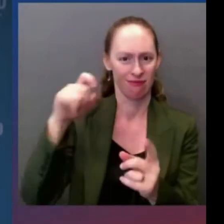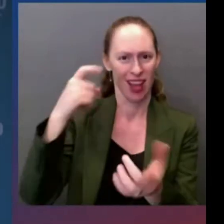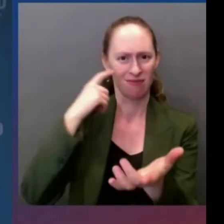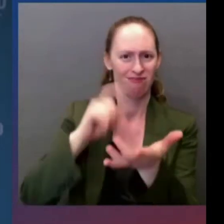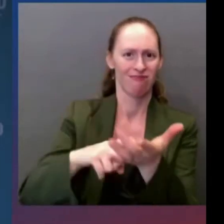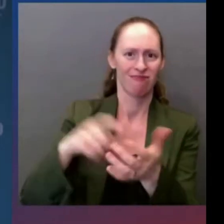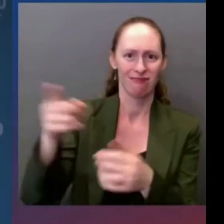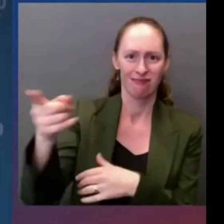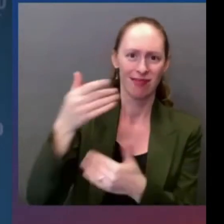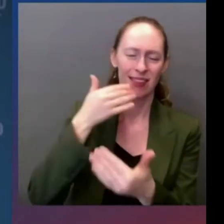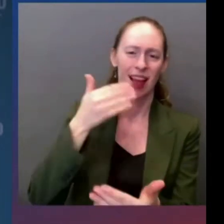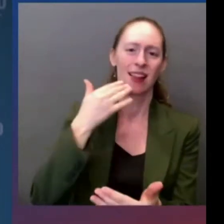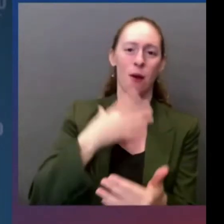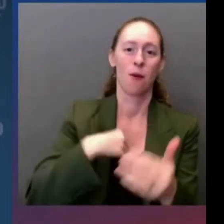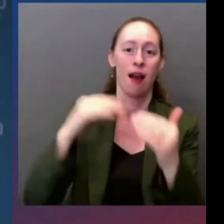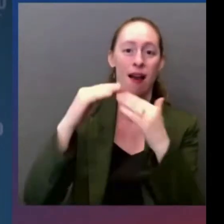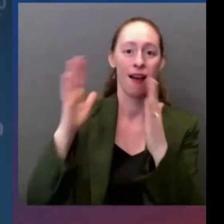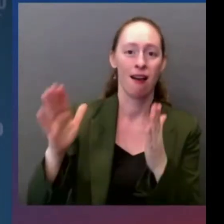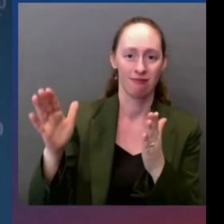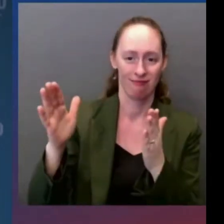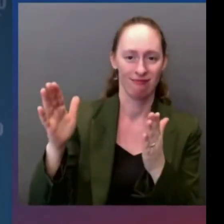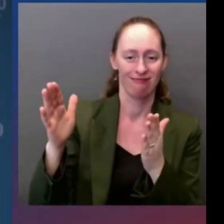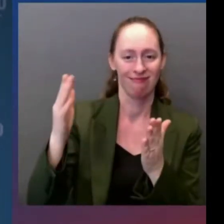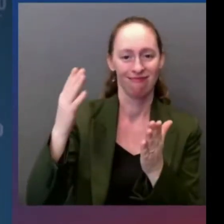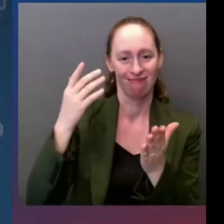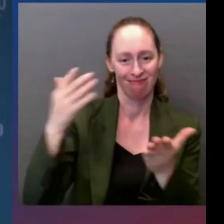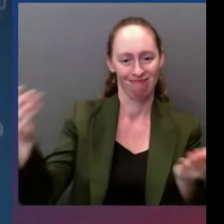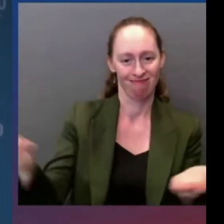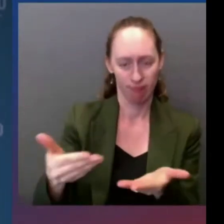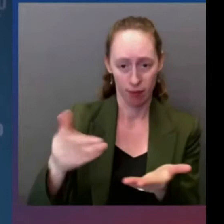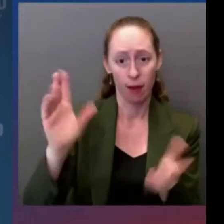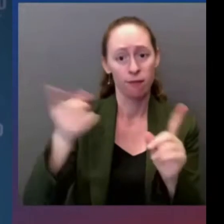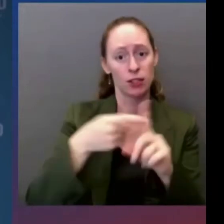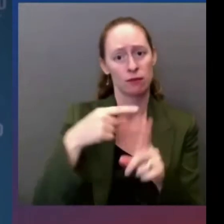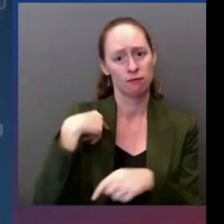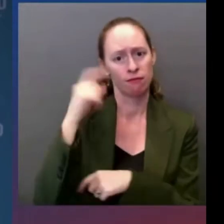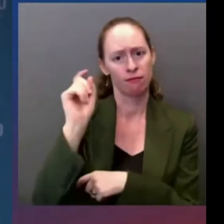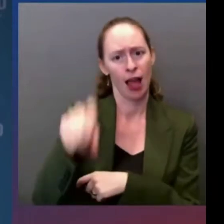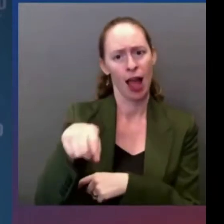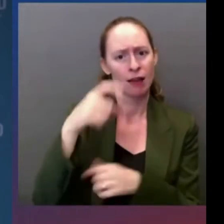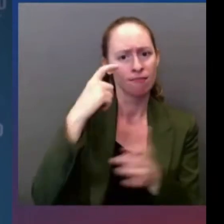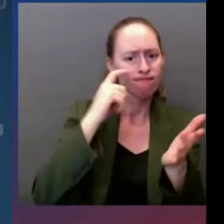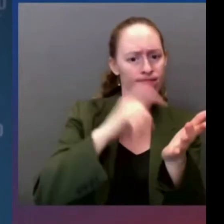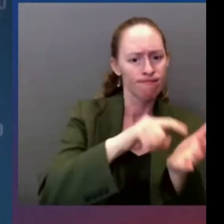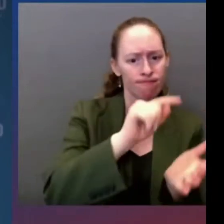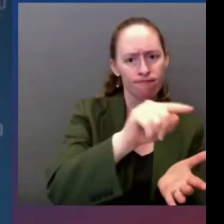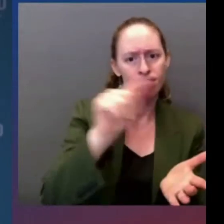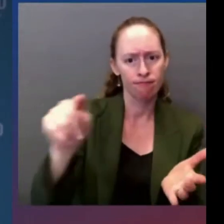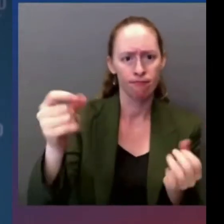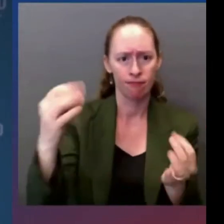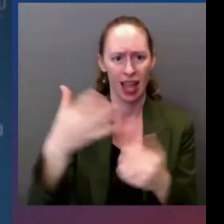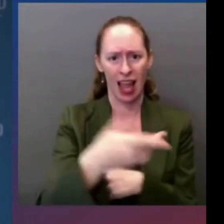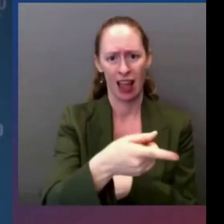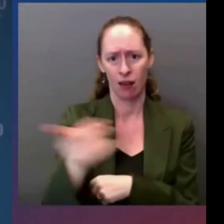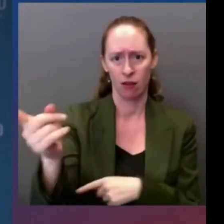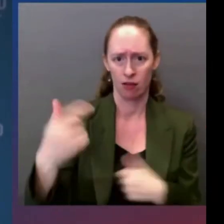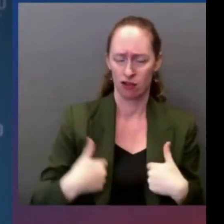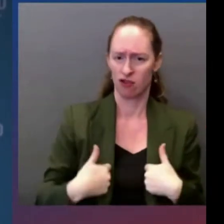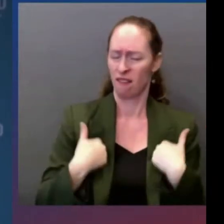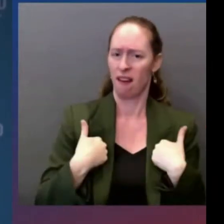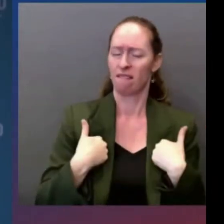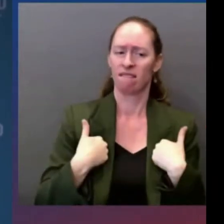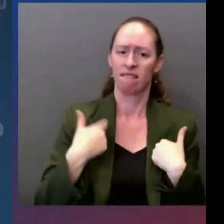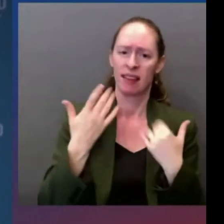fellow survivors of hate-fueled violence, the families and friends of those who've been stolen from us and everyone directly